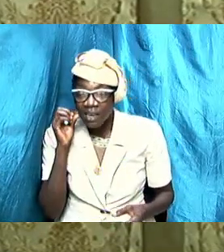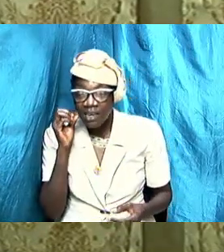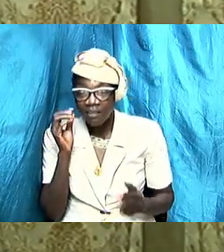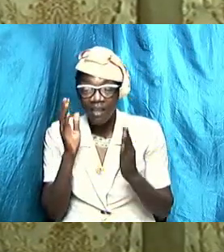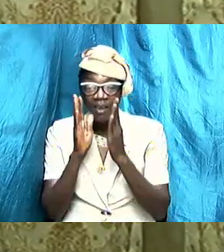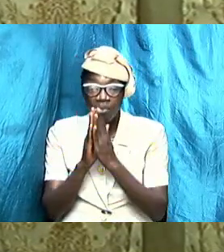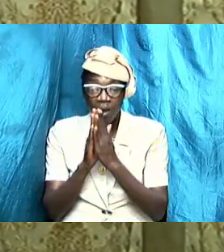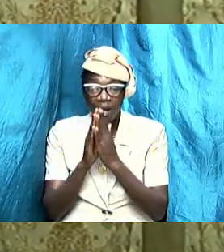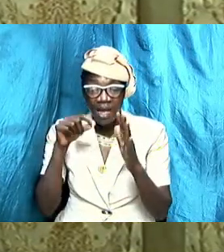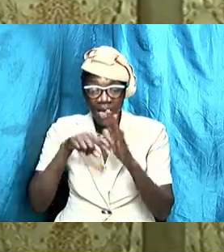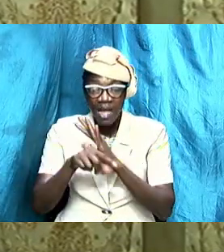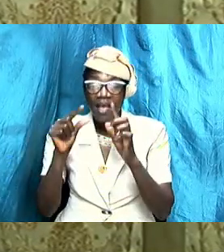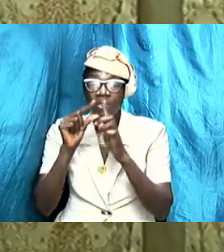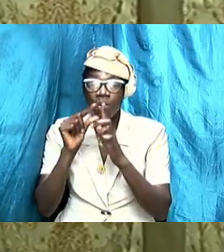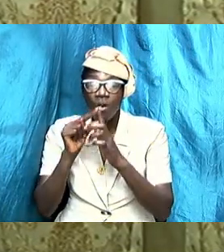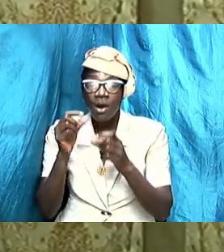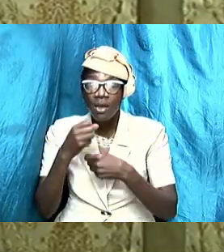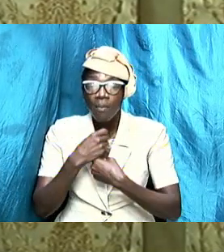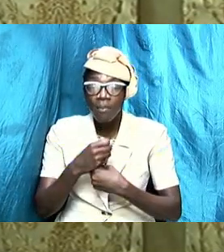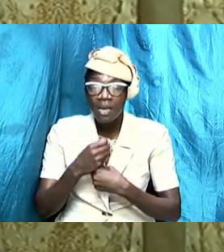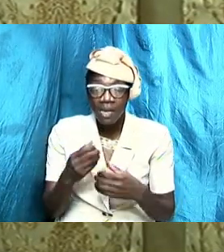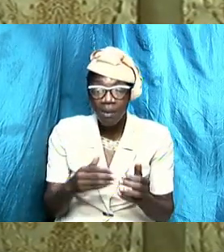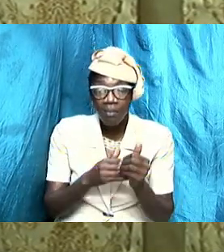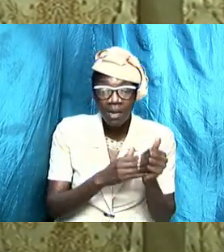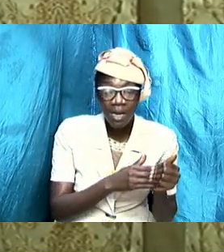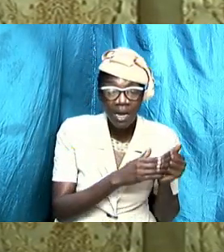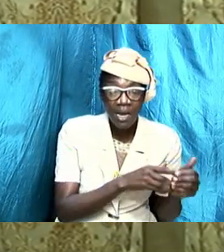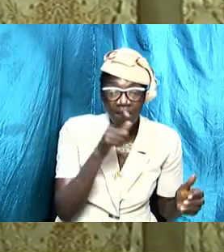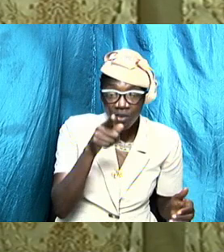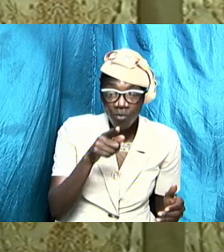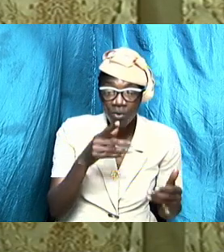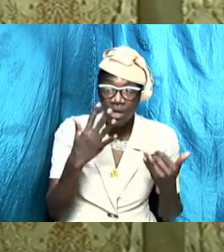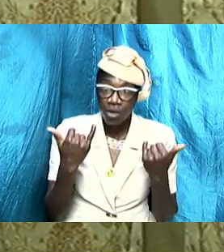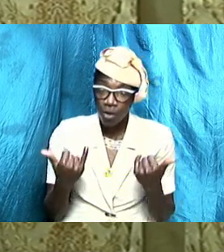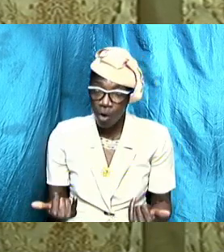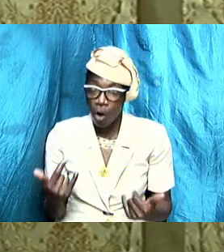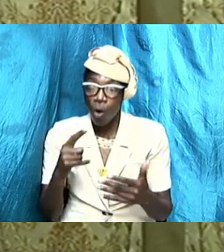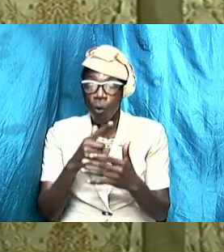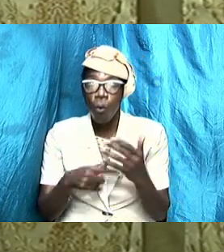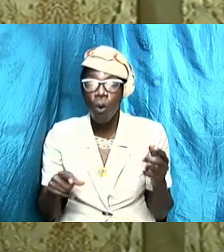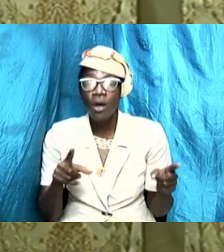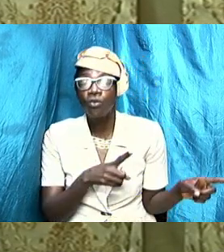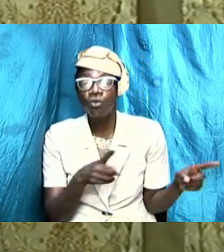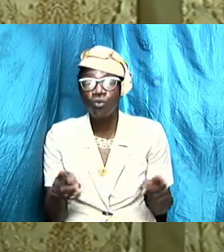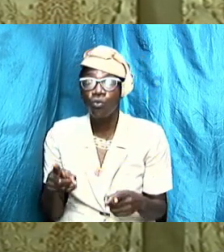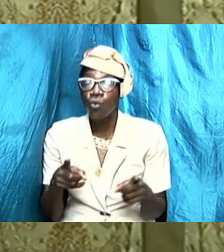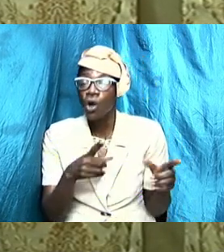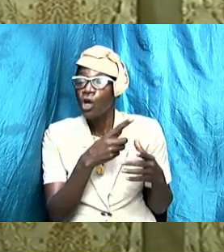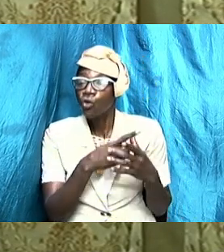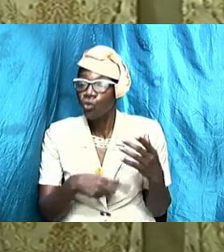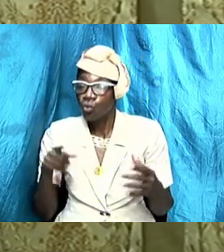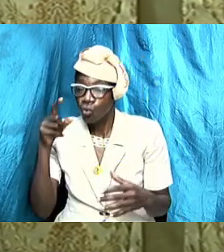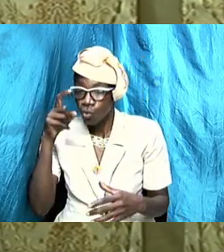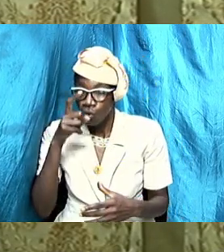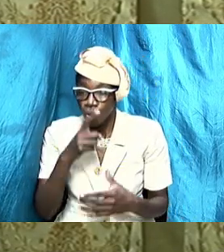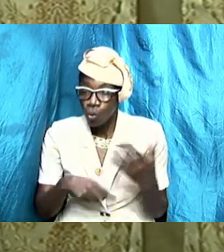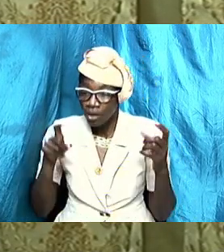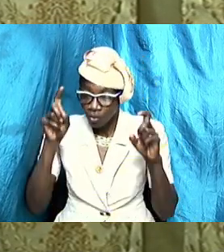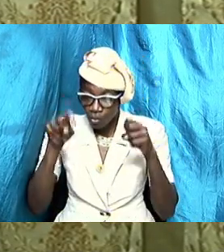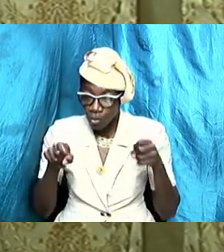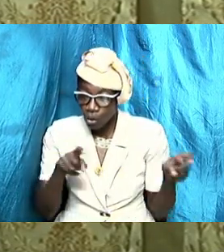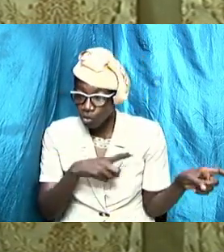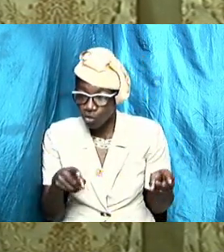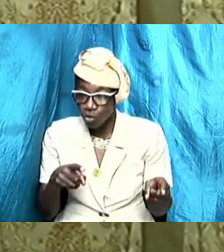and allow him to direct you as to how and what to do and to do what you must do quickly